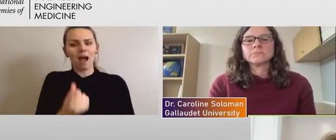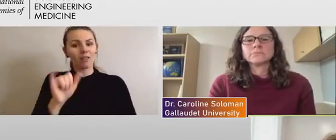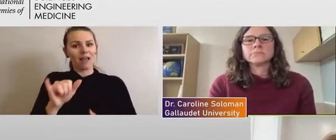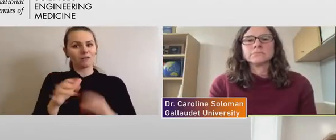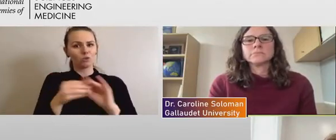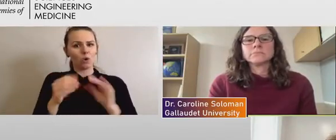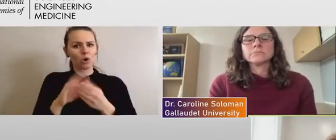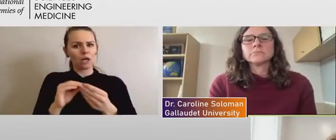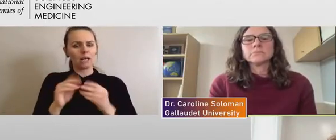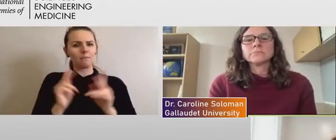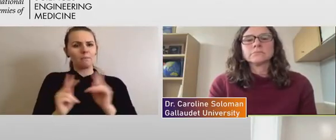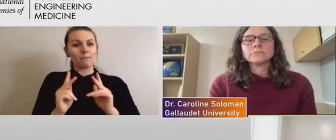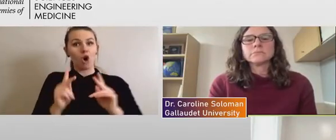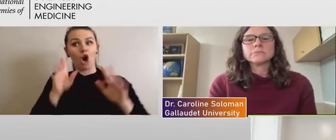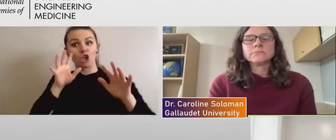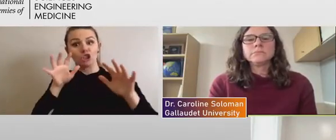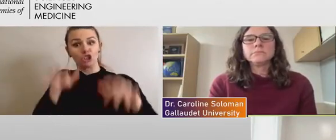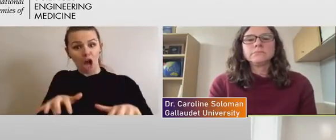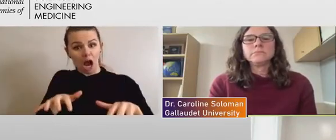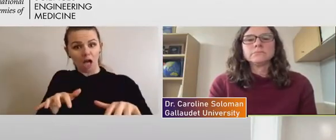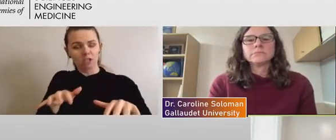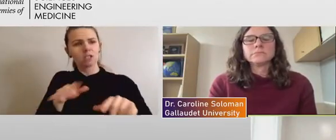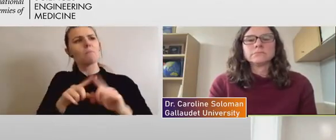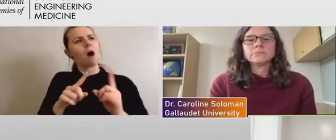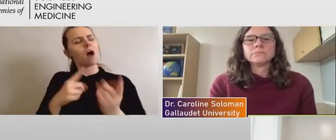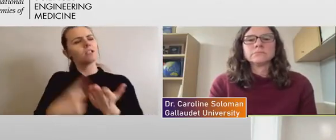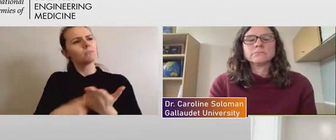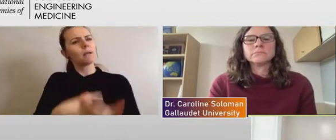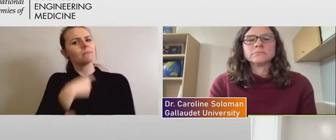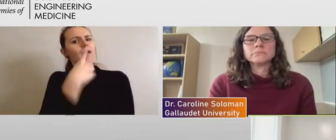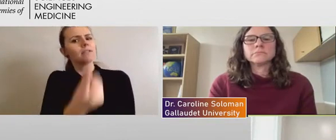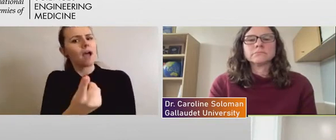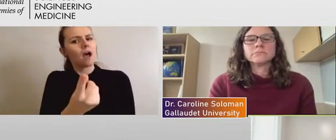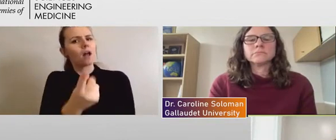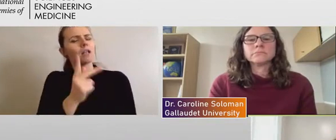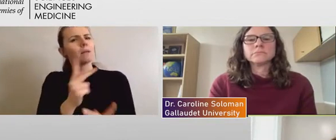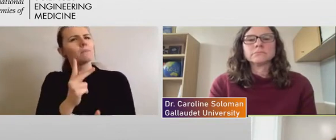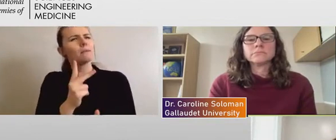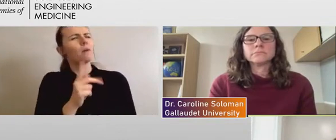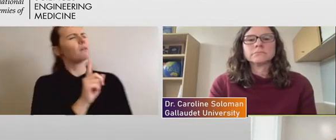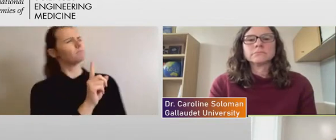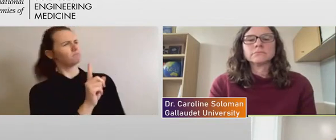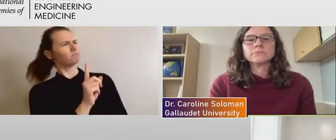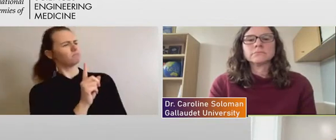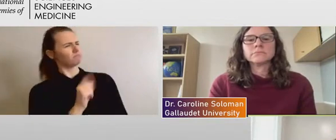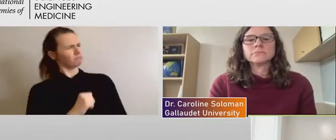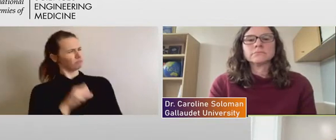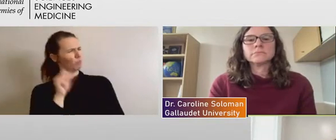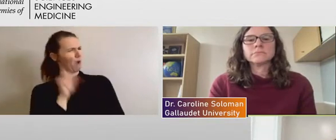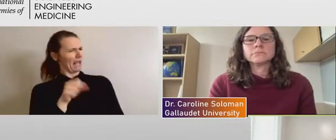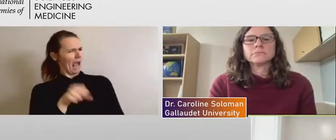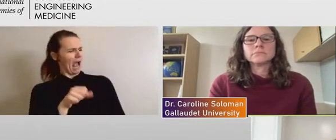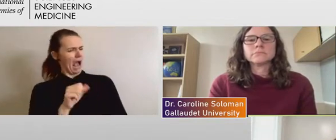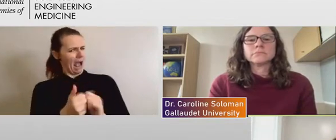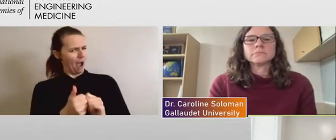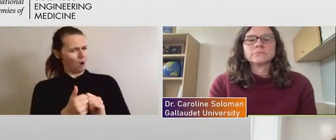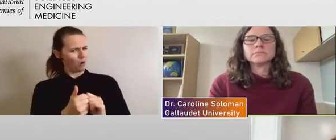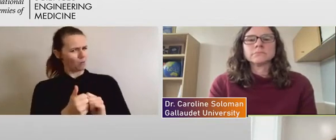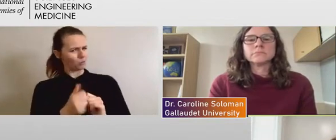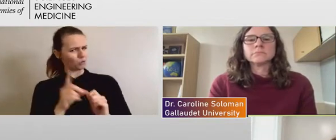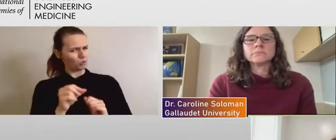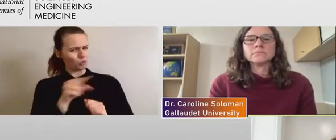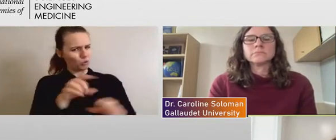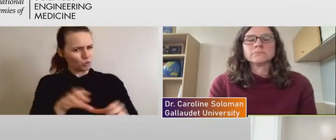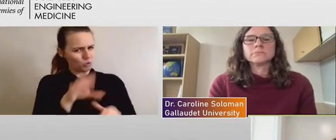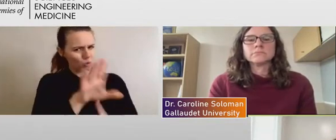but there's also sometimes a moment of pause that's sort of like, yeah, how do you do your work, right? And it's